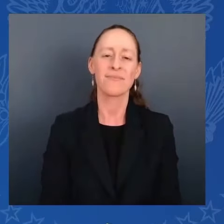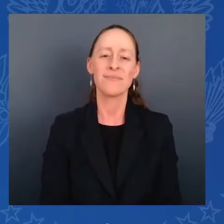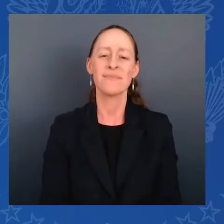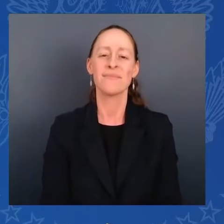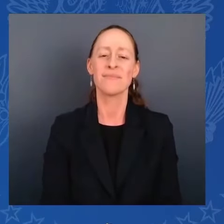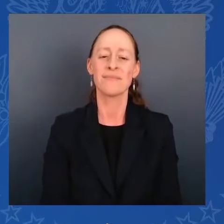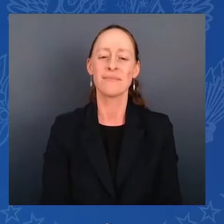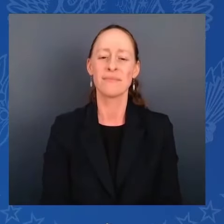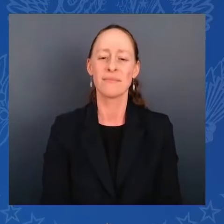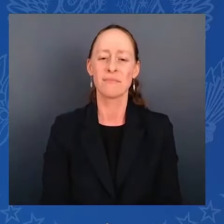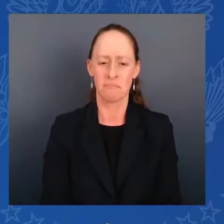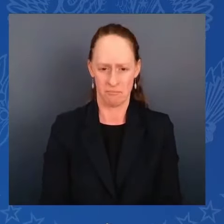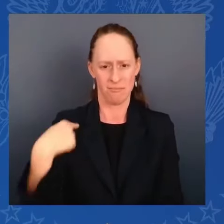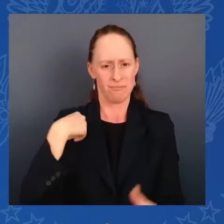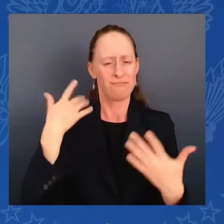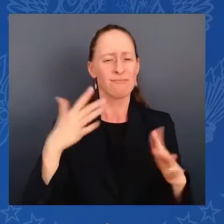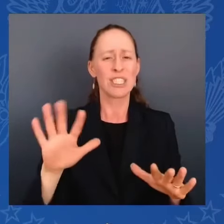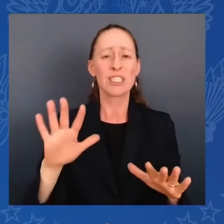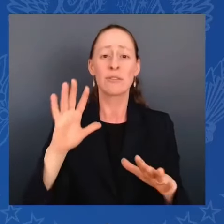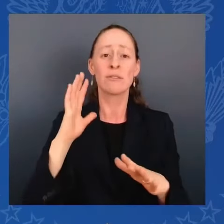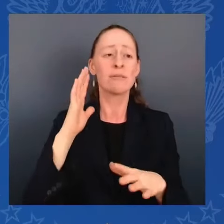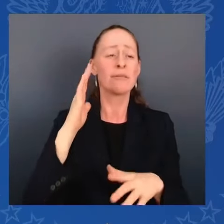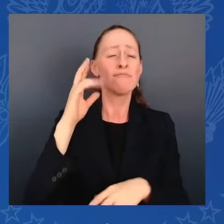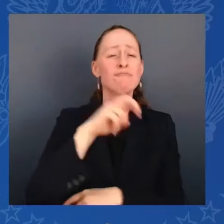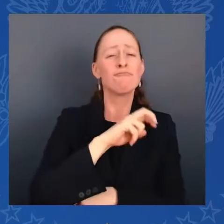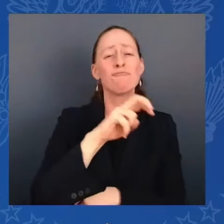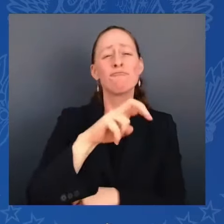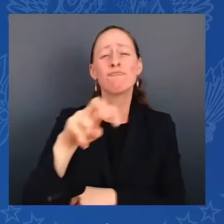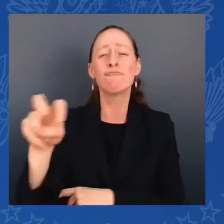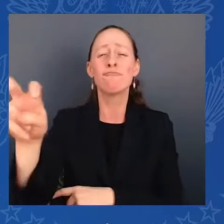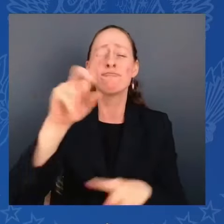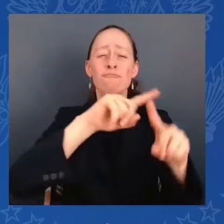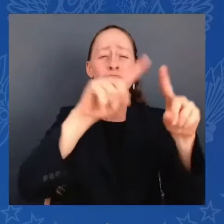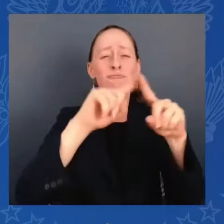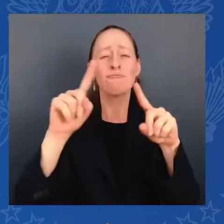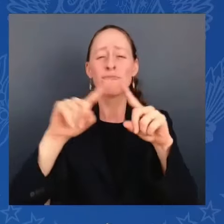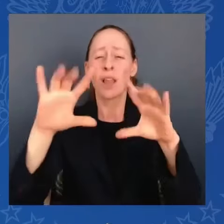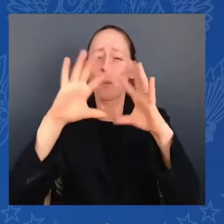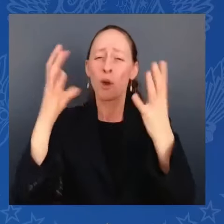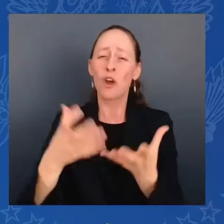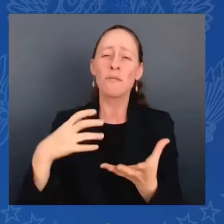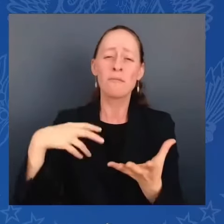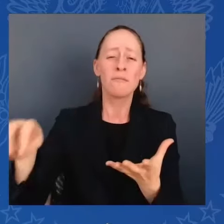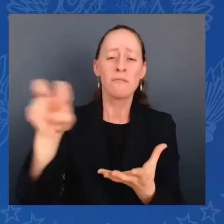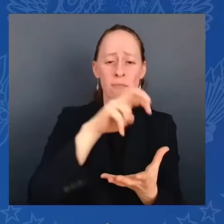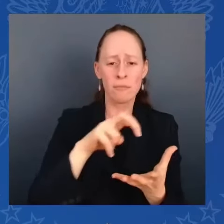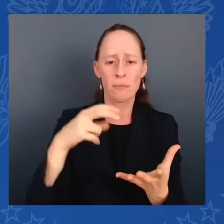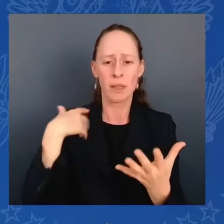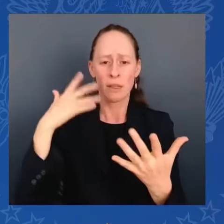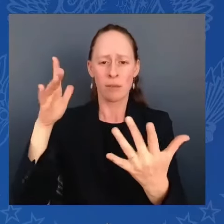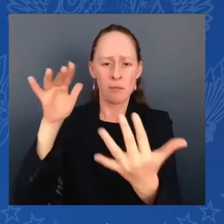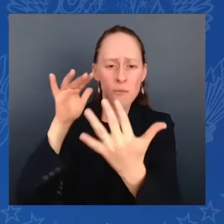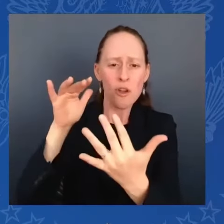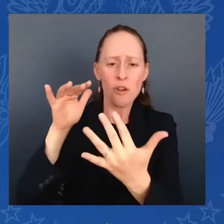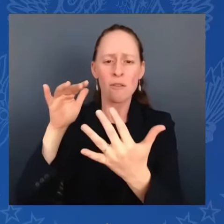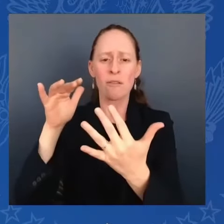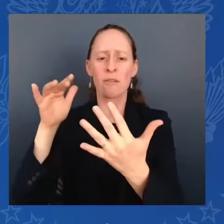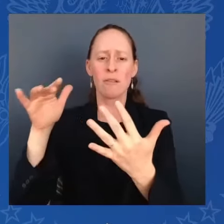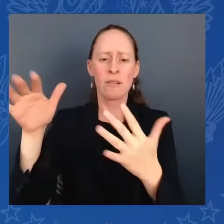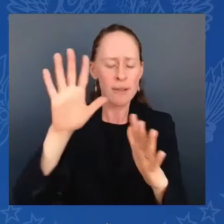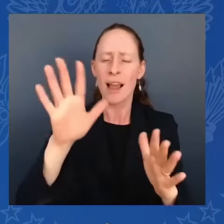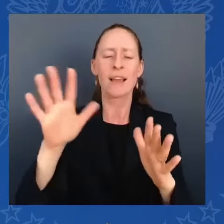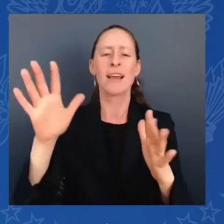in and out of battles — anyway. You're incredible. Understand, you are the